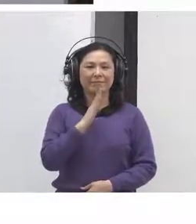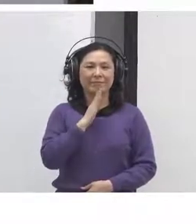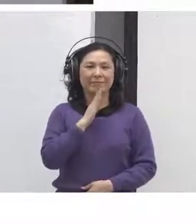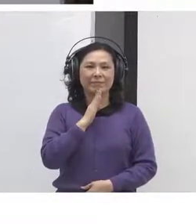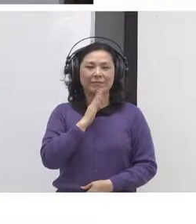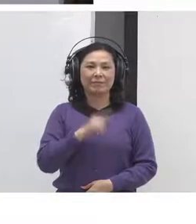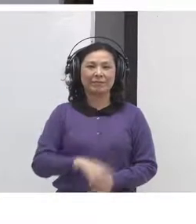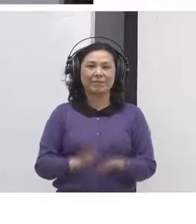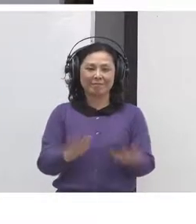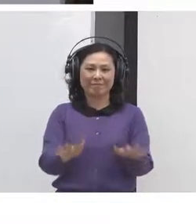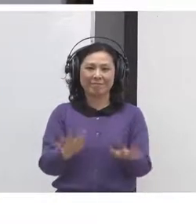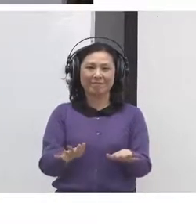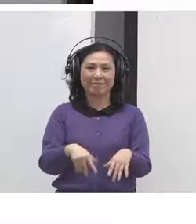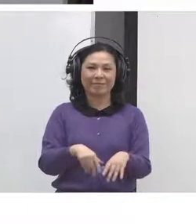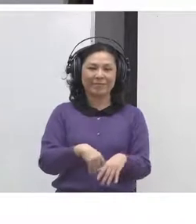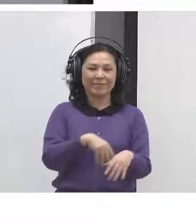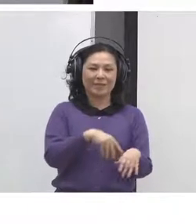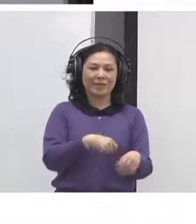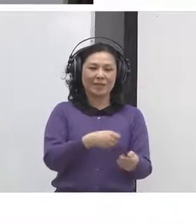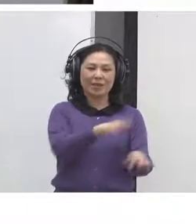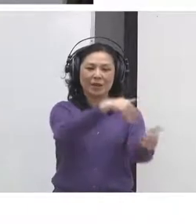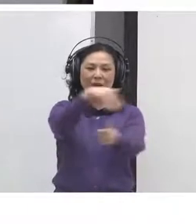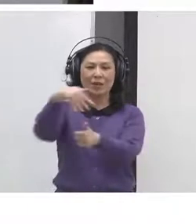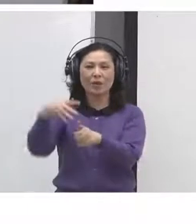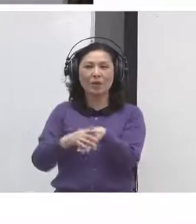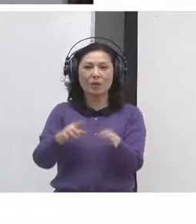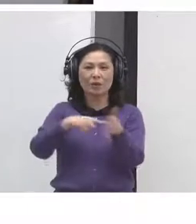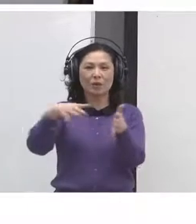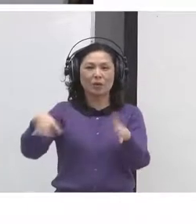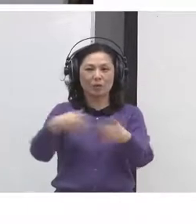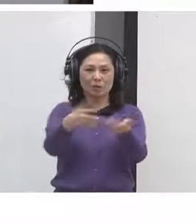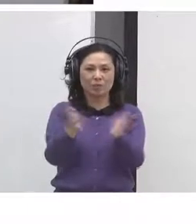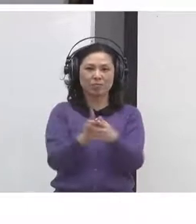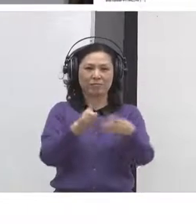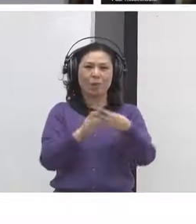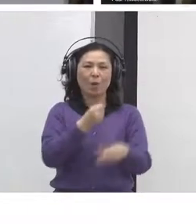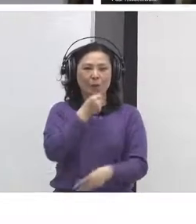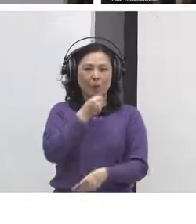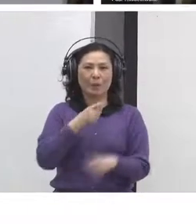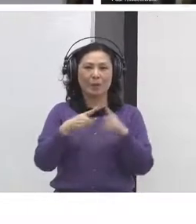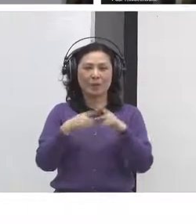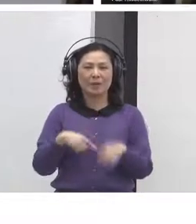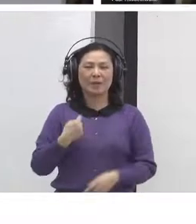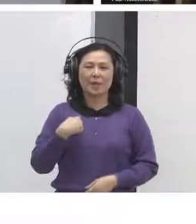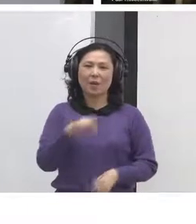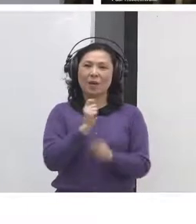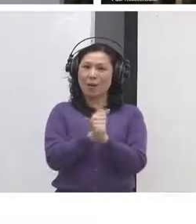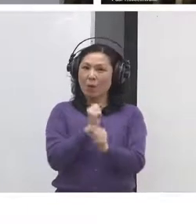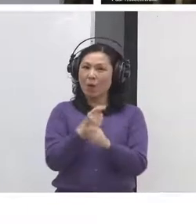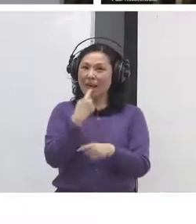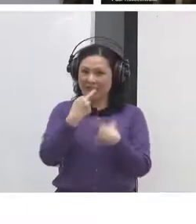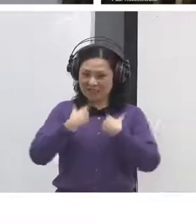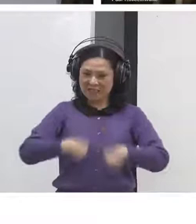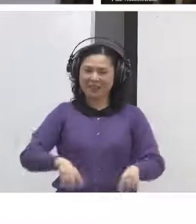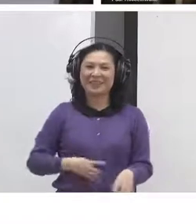community, I am also lawyer and I have three sons, one is here. Okay.